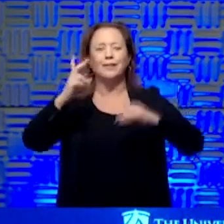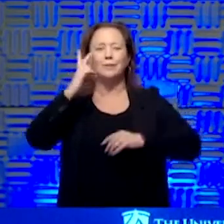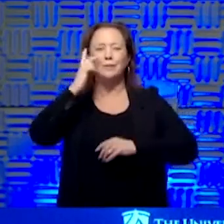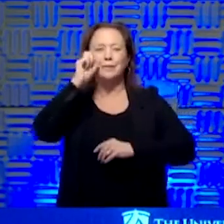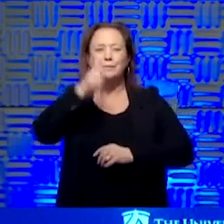tomorrow. Thank you. Thank